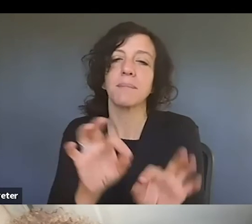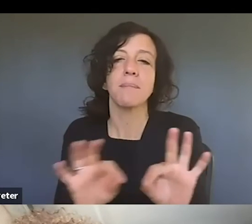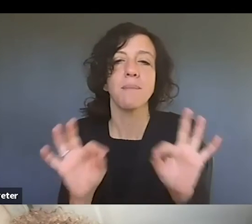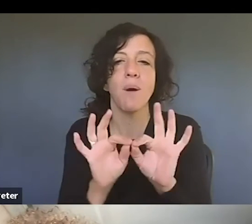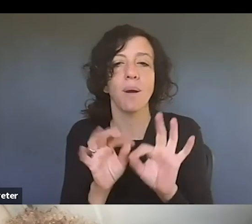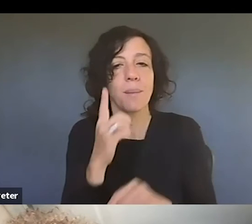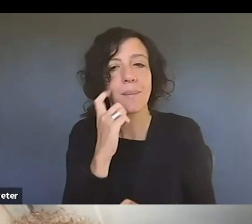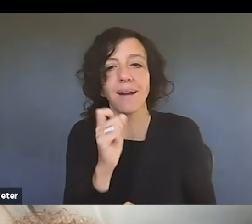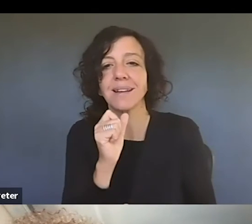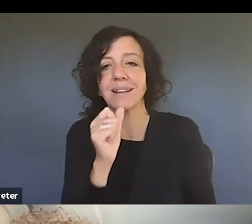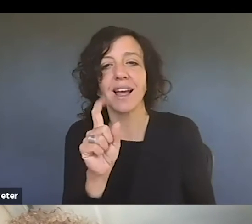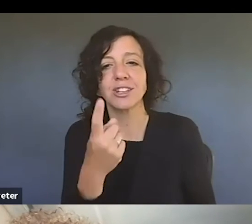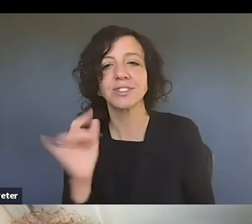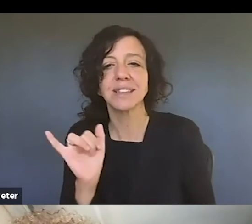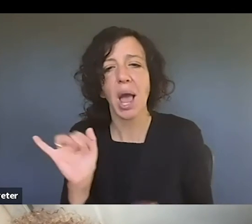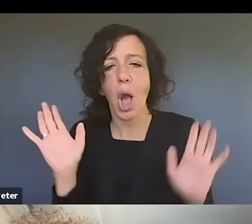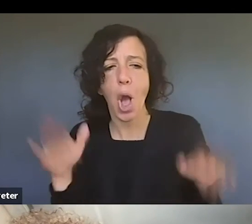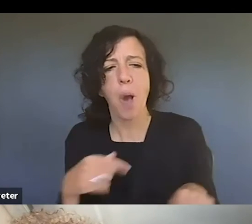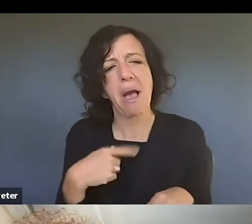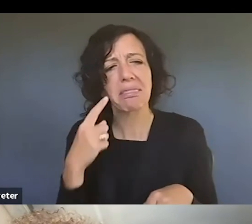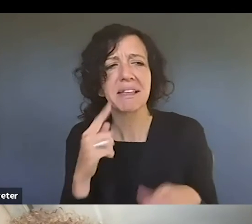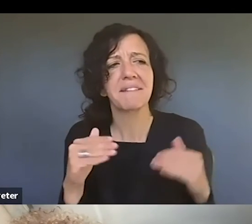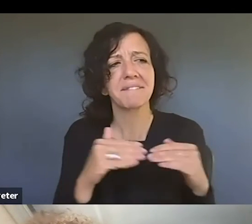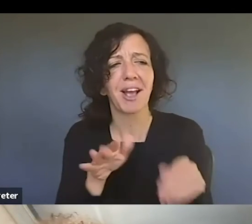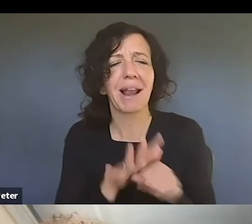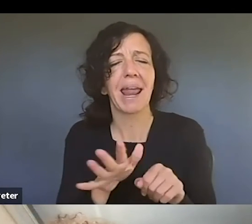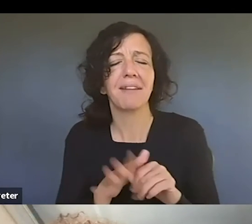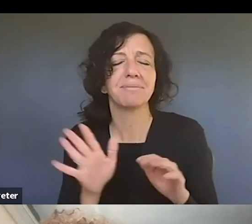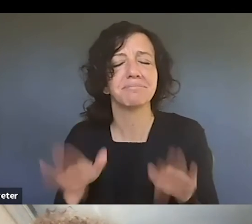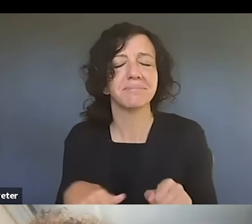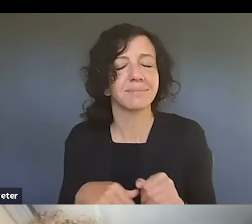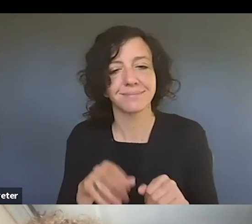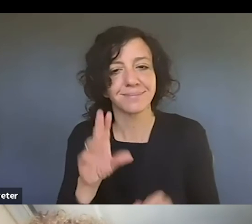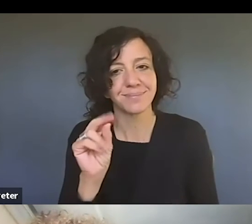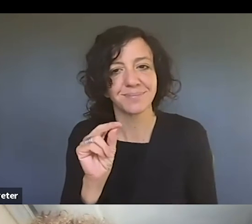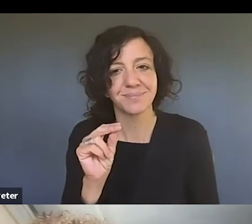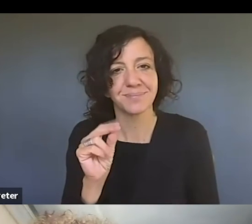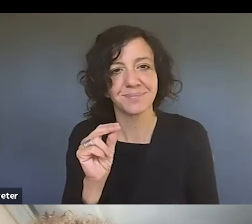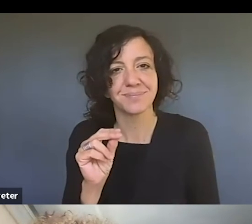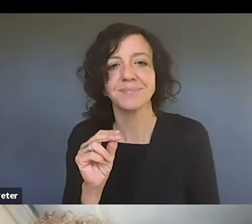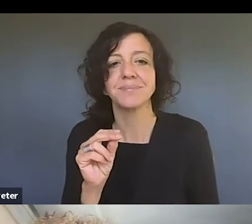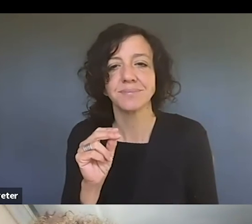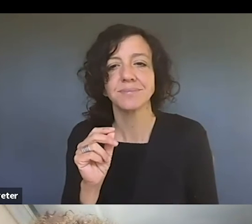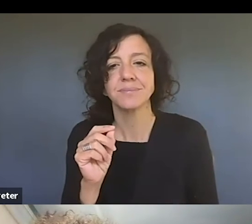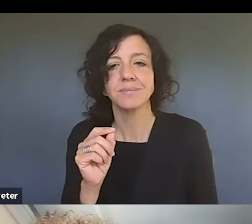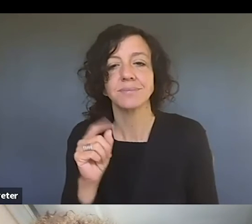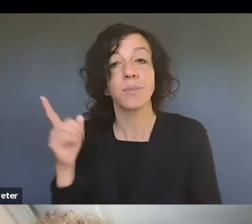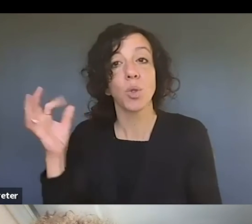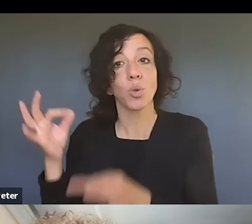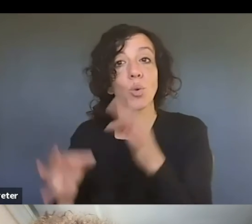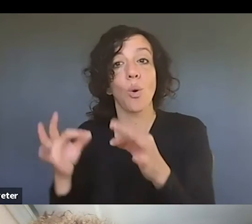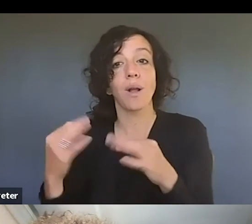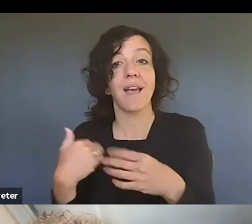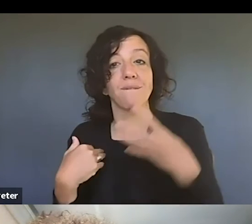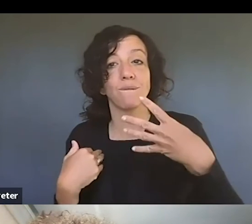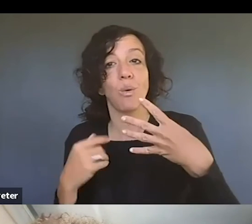not just like, oh, I think this is fair. You know, I should be able to use it this way. The courts have four